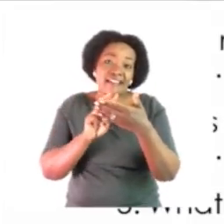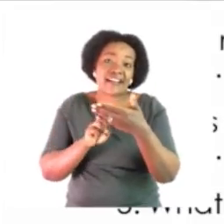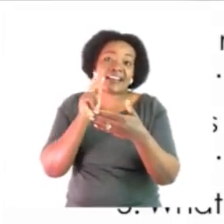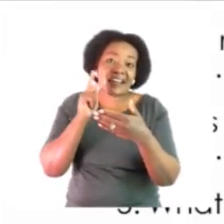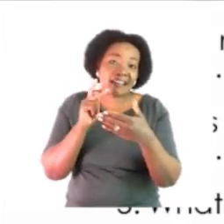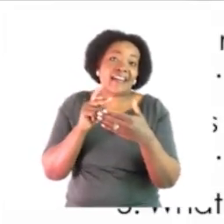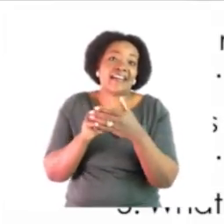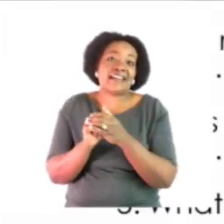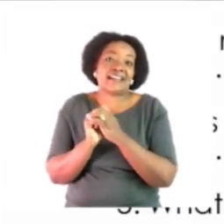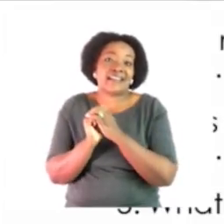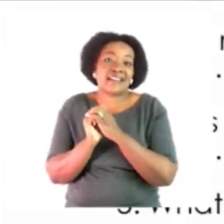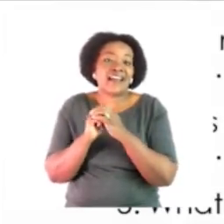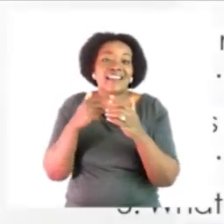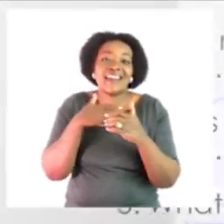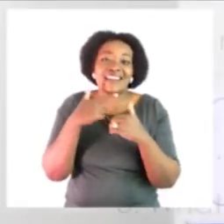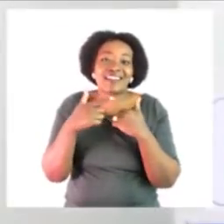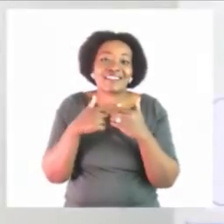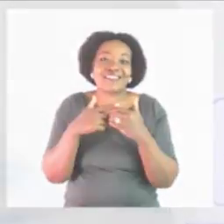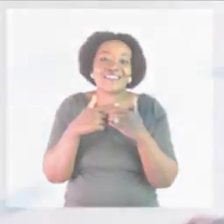again thank you